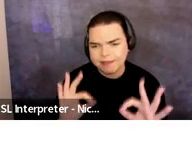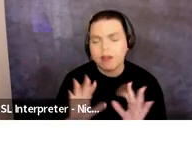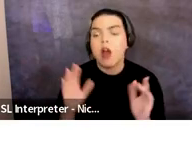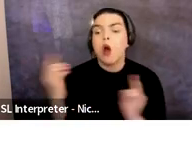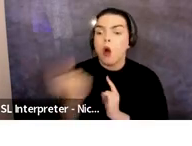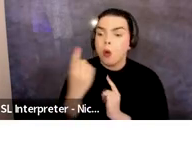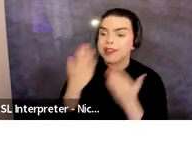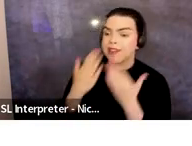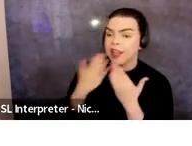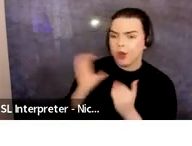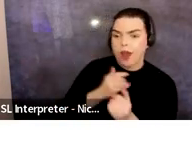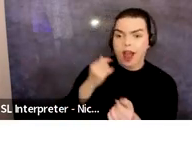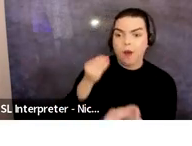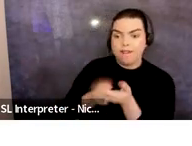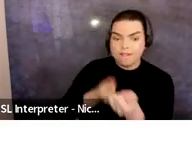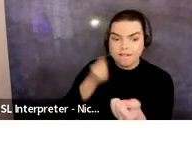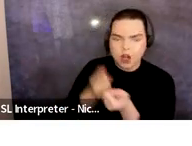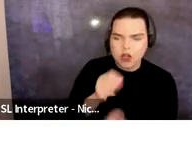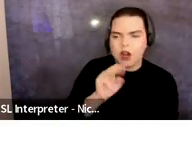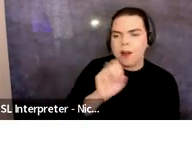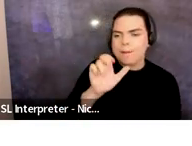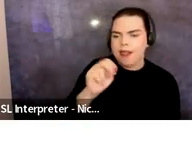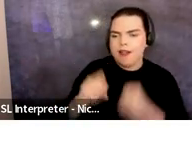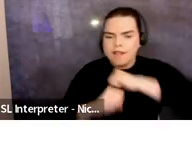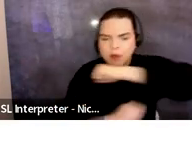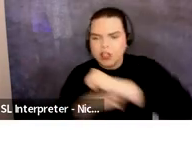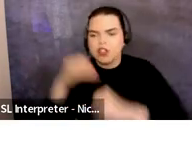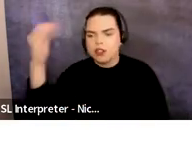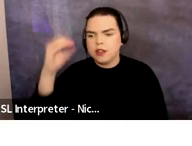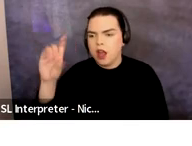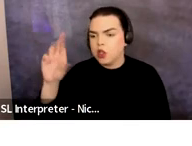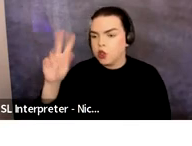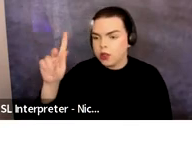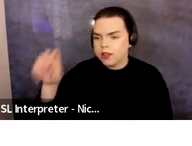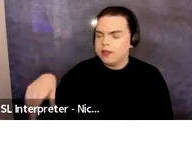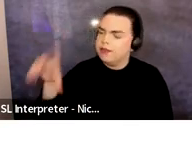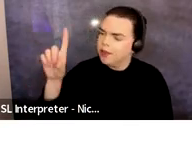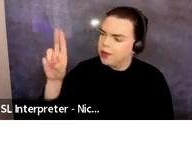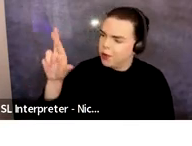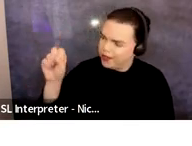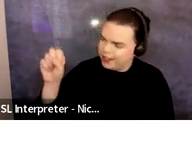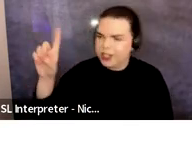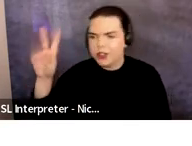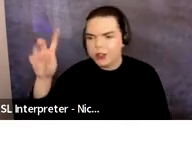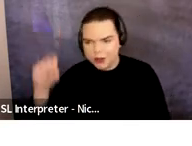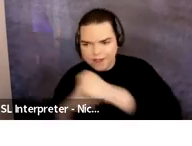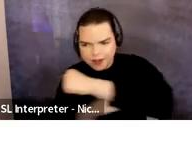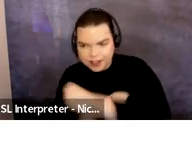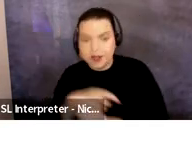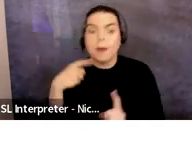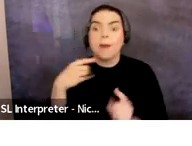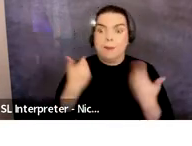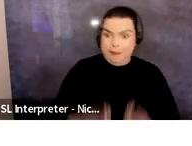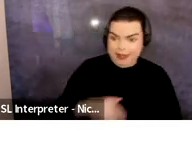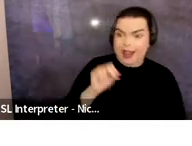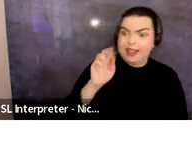thank you to our funders the Mellon Foundation and the Doris Duke Foundation. On behalf of the NTP team which is myself, Derek